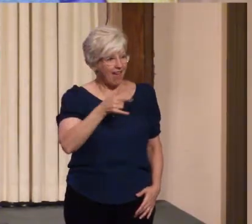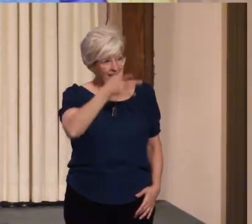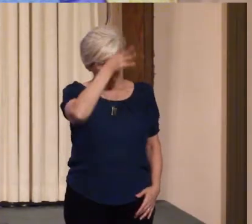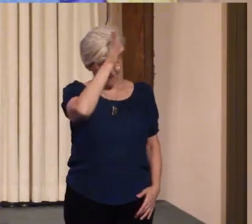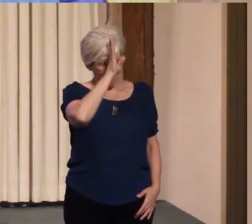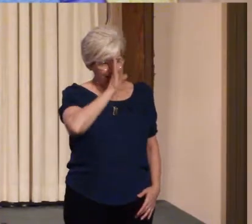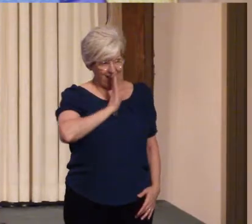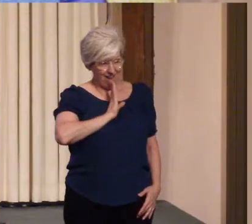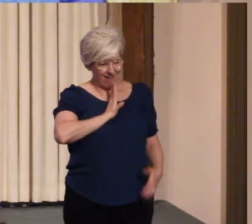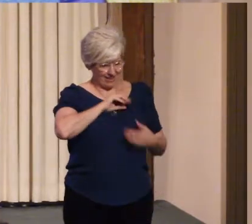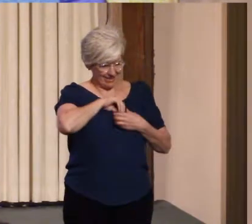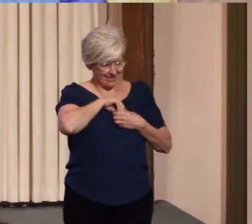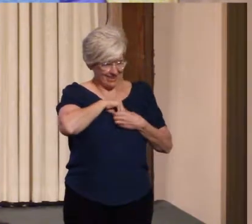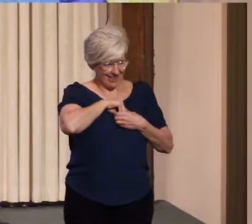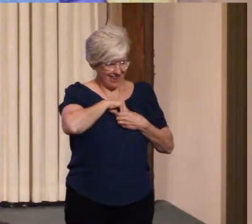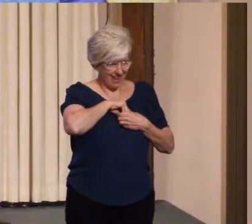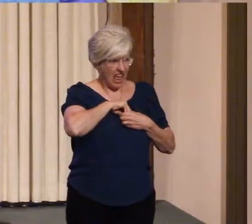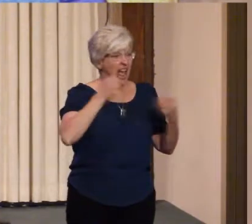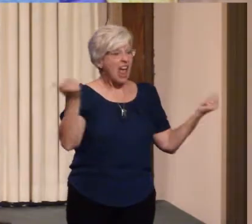things